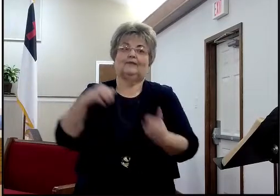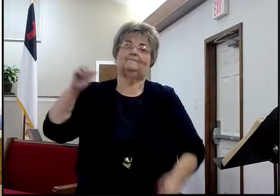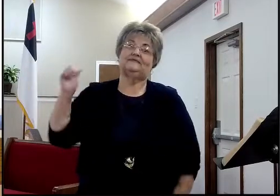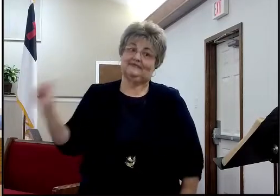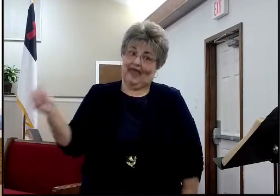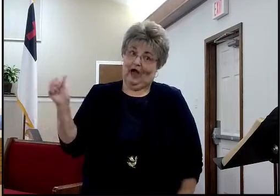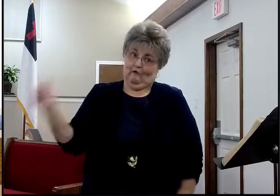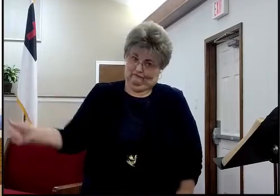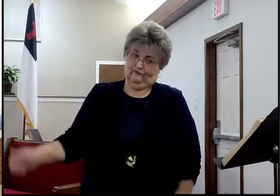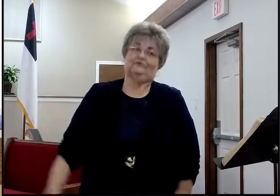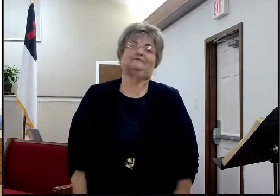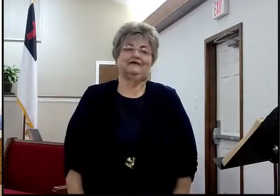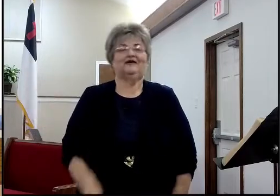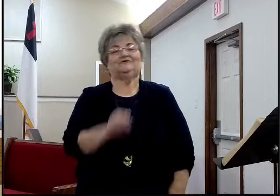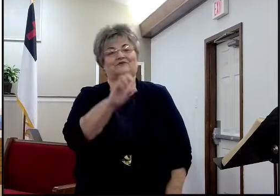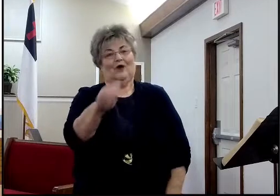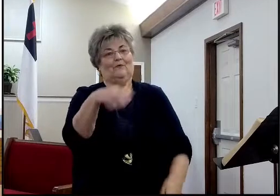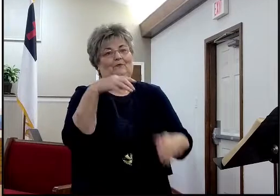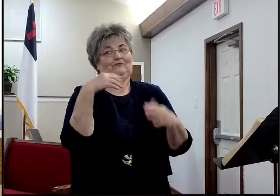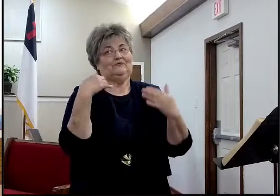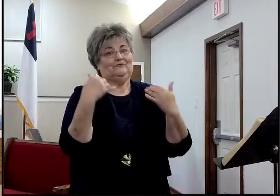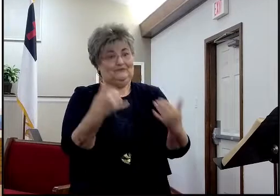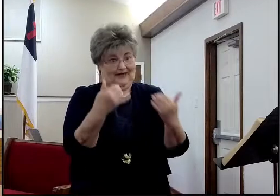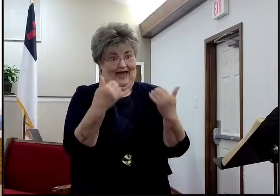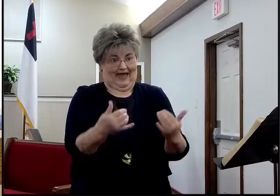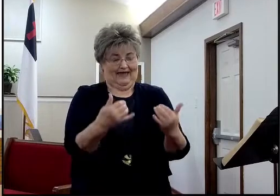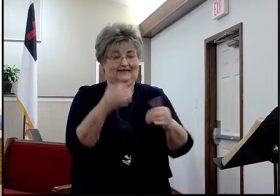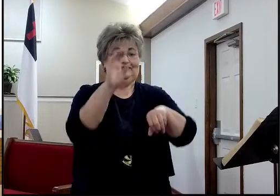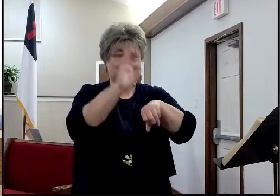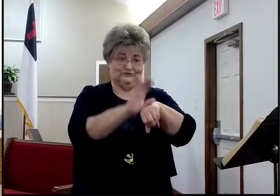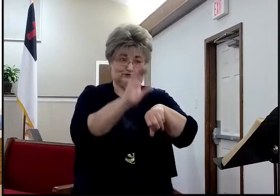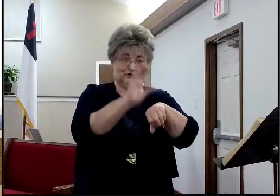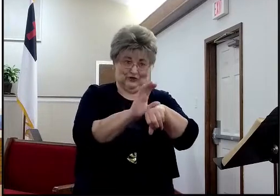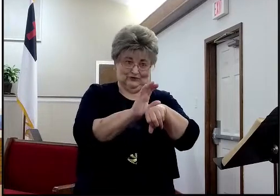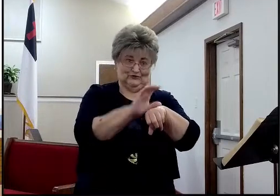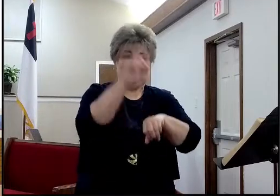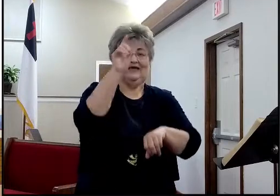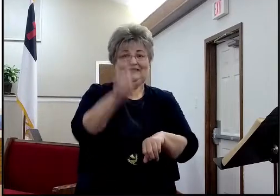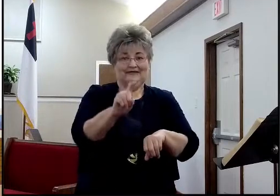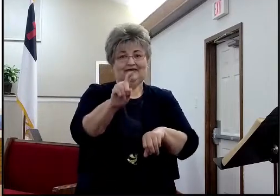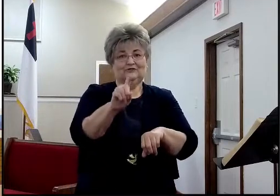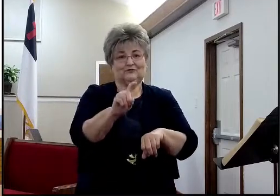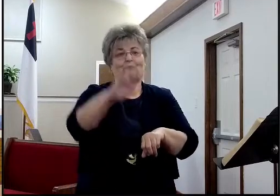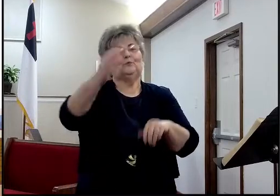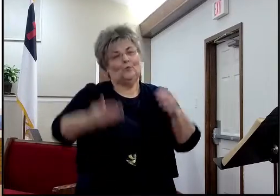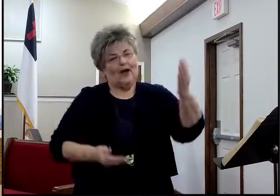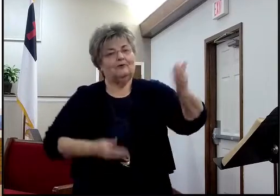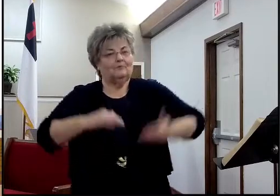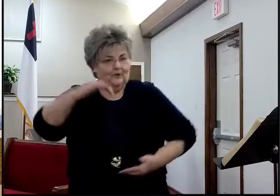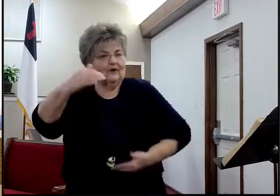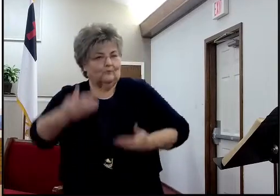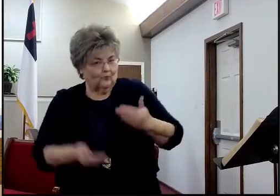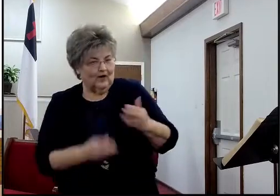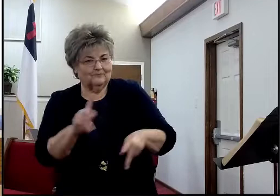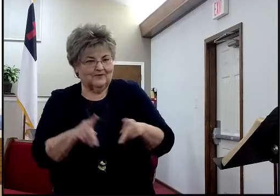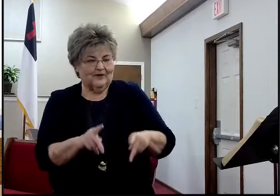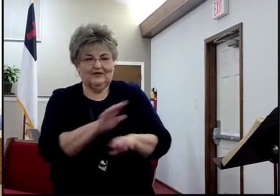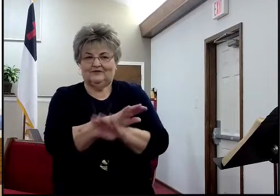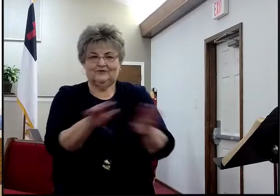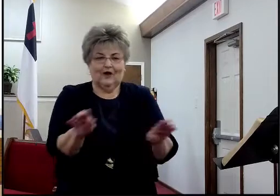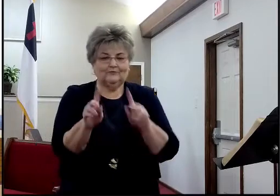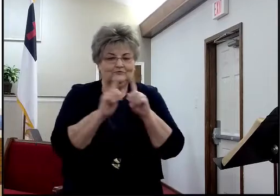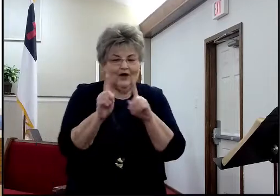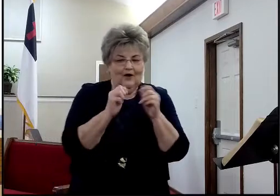sense? And so this is one of those moments where the church is, we've got to, my expectation for you is this. Don't talk to your friends at church,